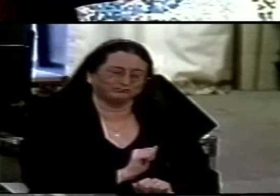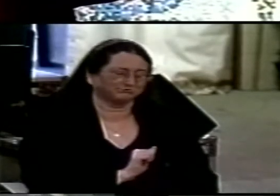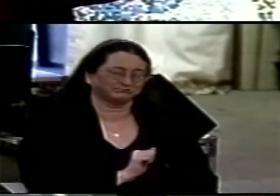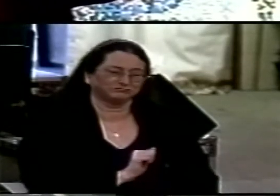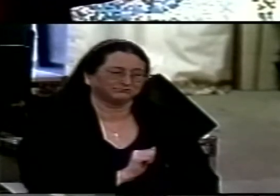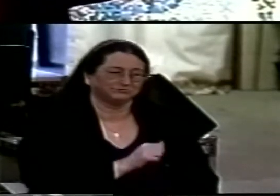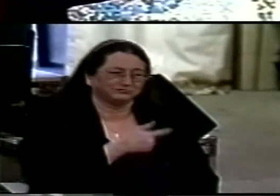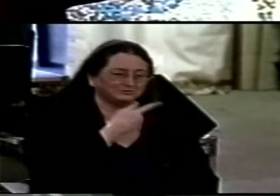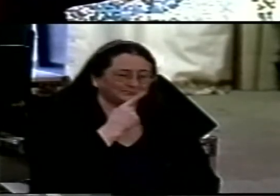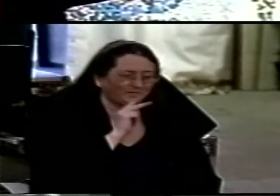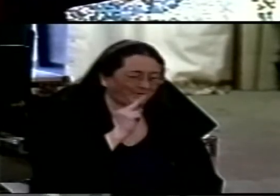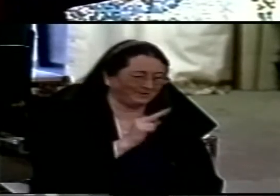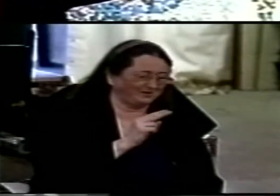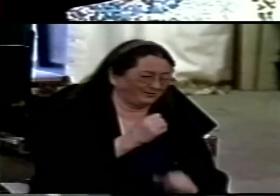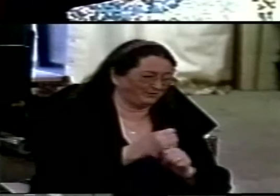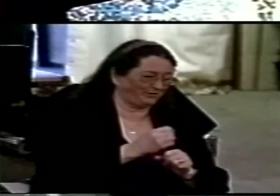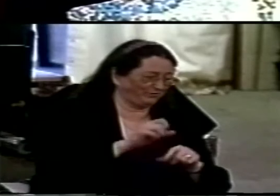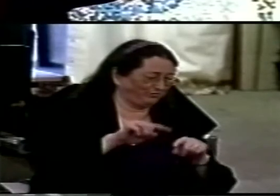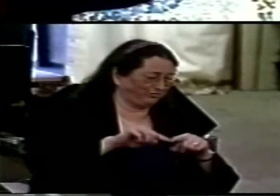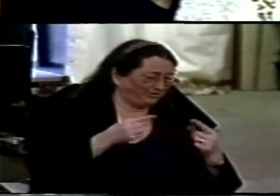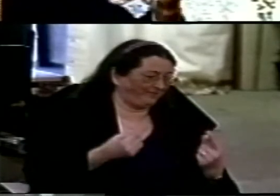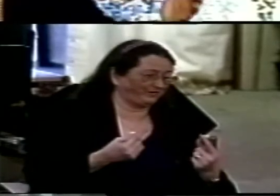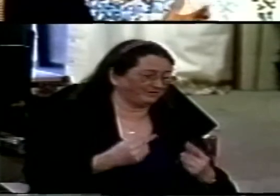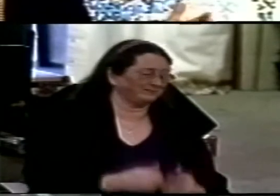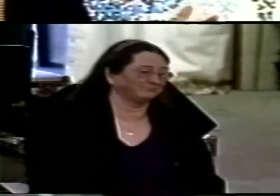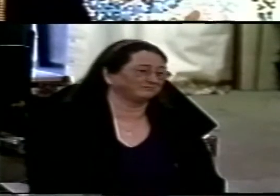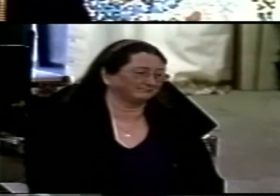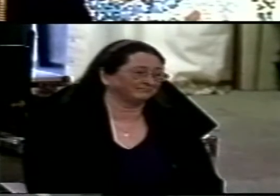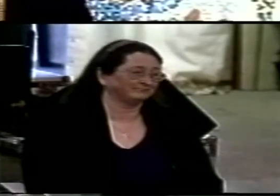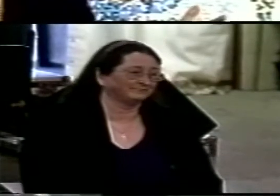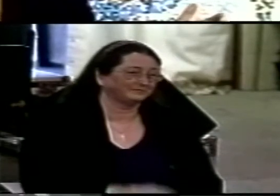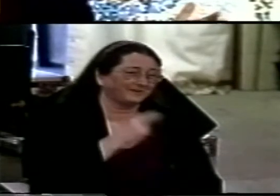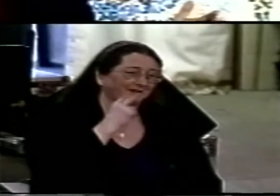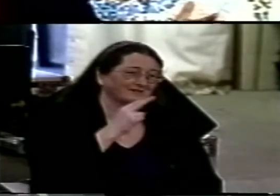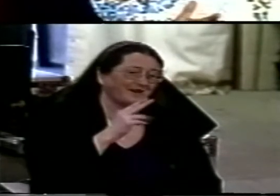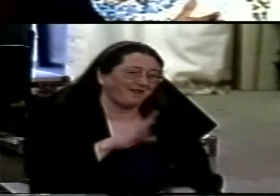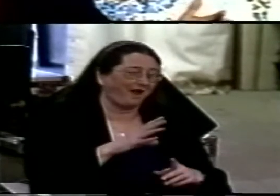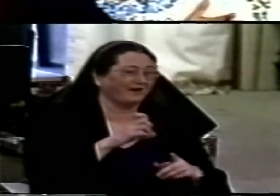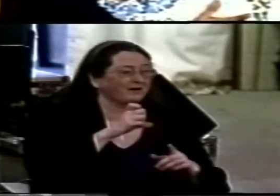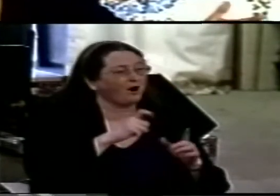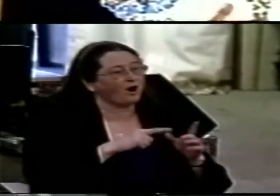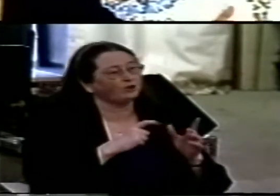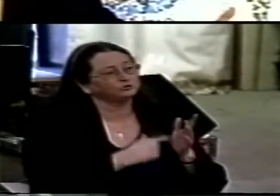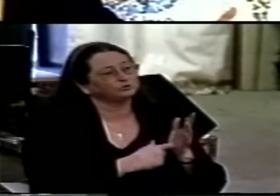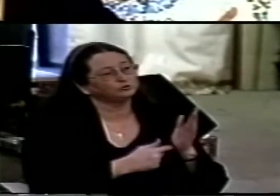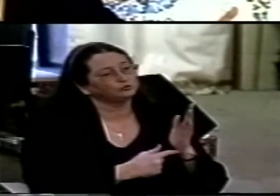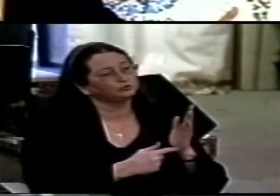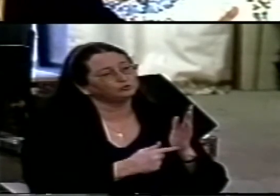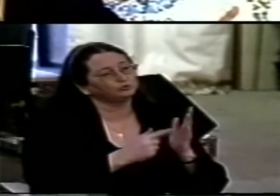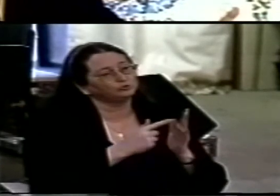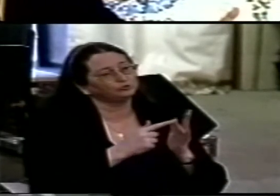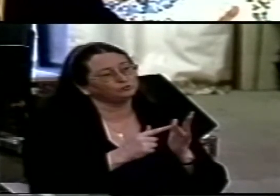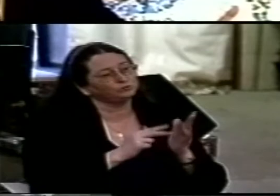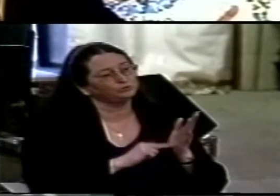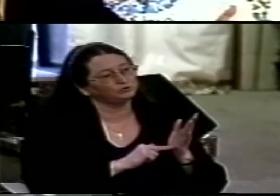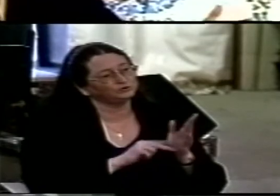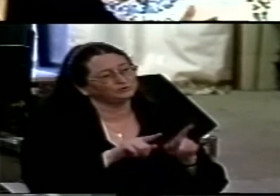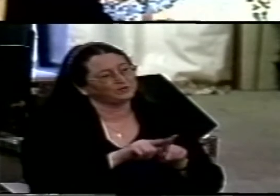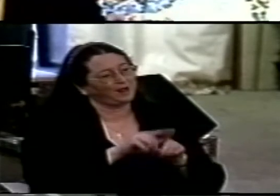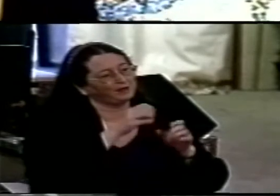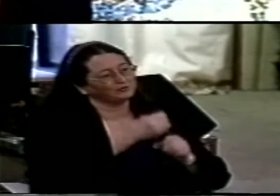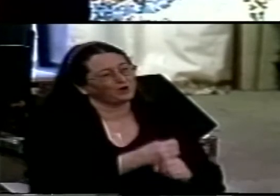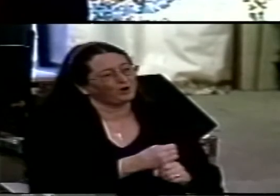aspiring to do the purpose of the master we are very often seen caricatured that will always be the case by the way we will never escape that